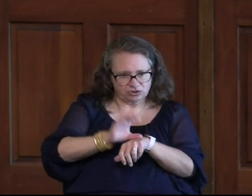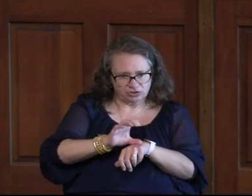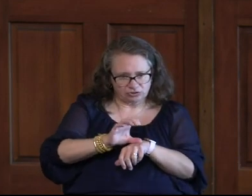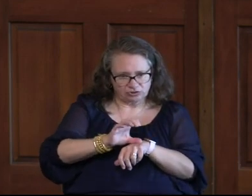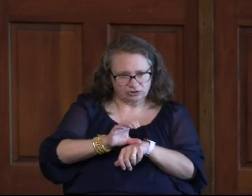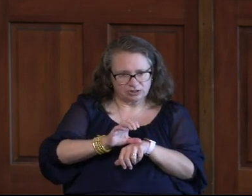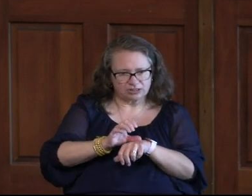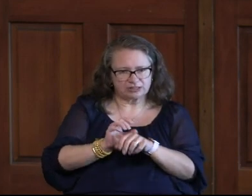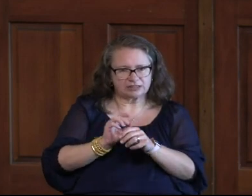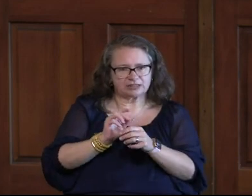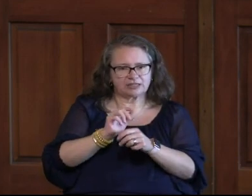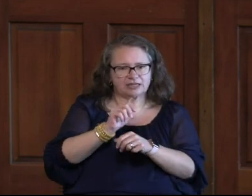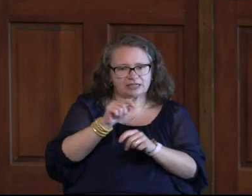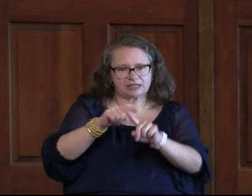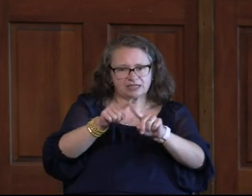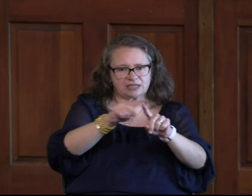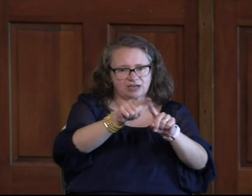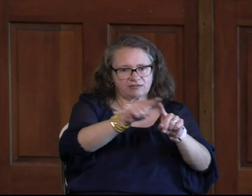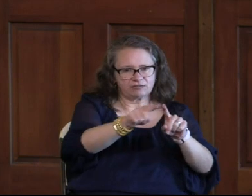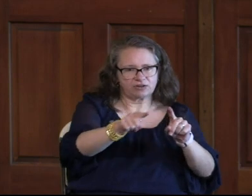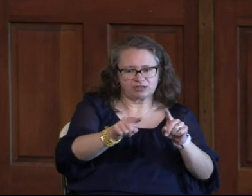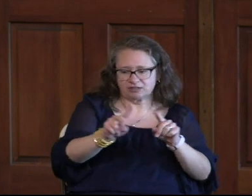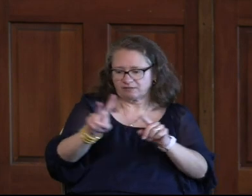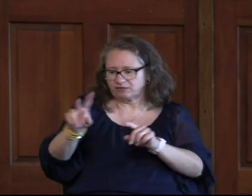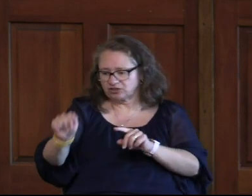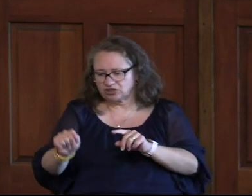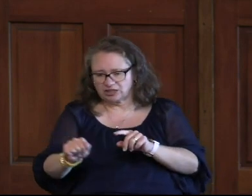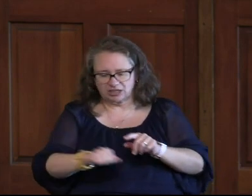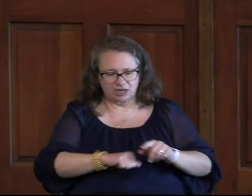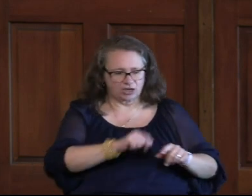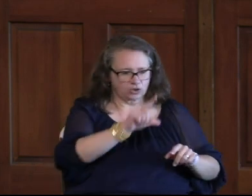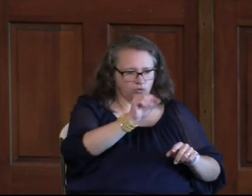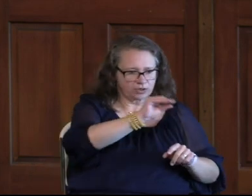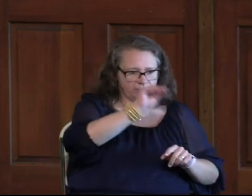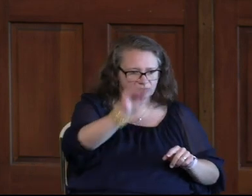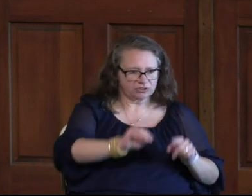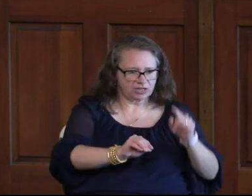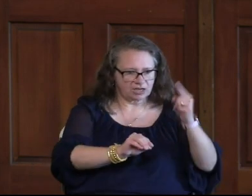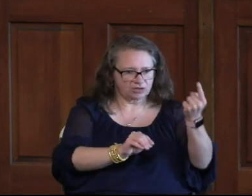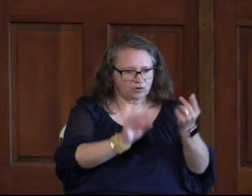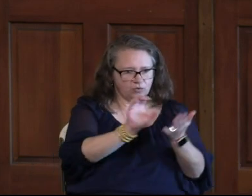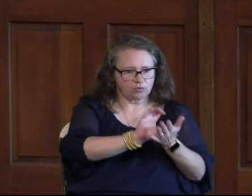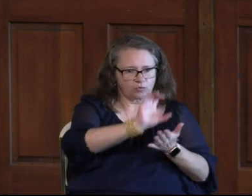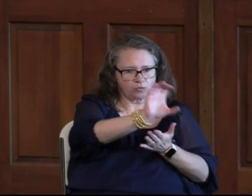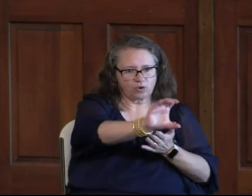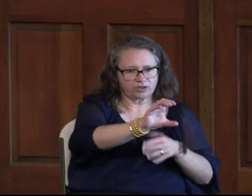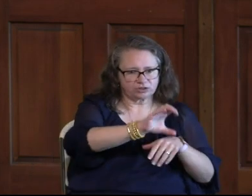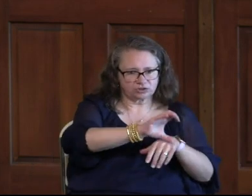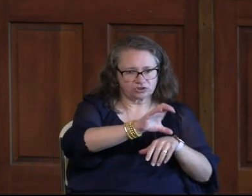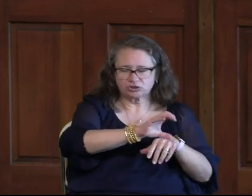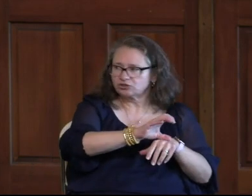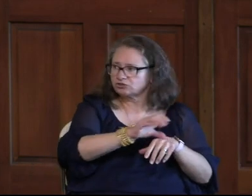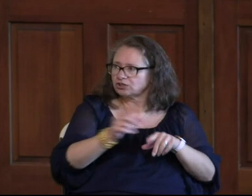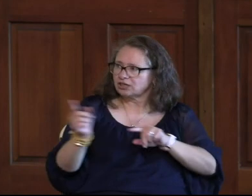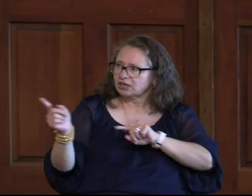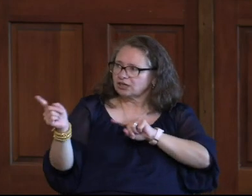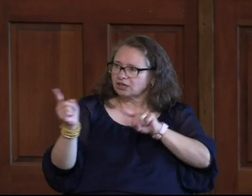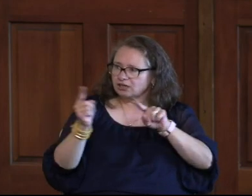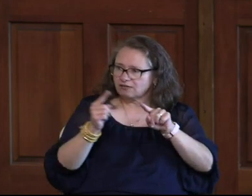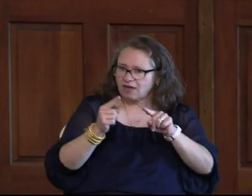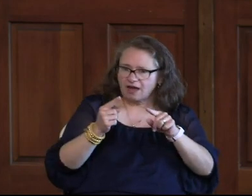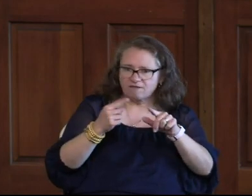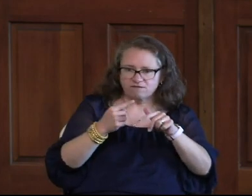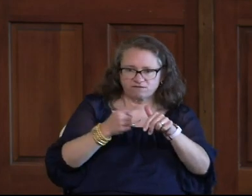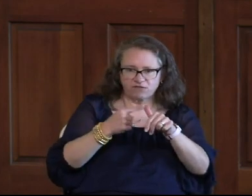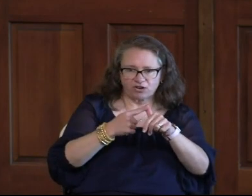internationally 30% through the state of Virginia And then 20% to one church planter Actually that came out of our